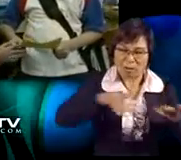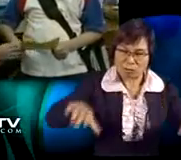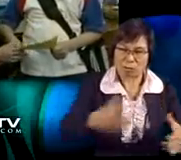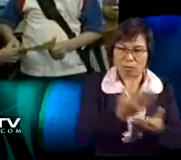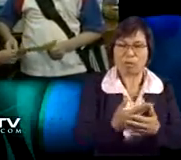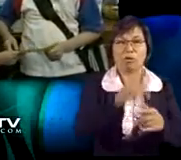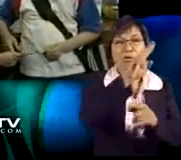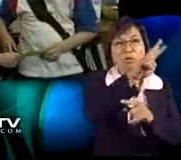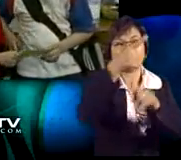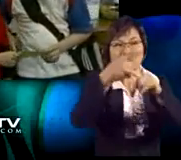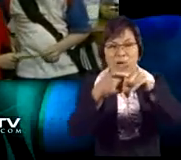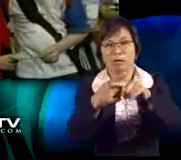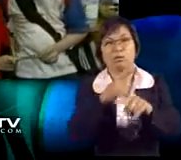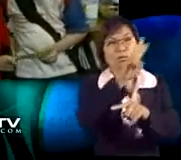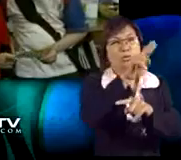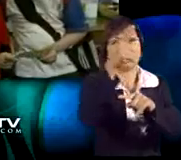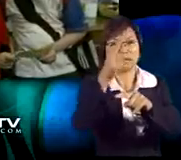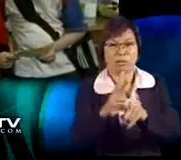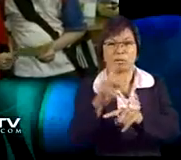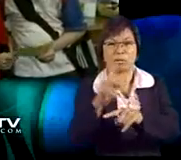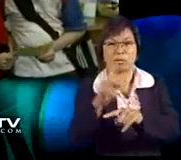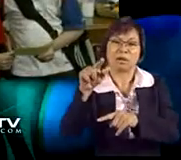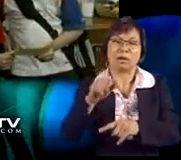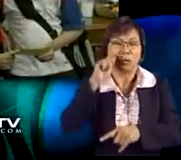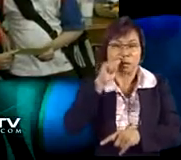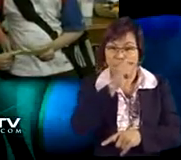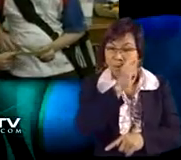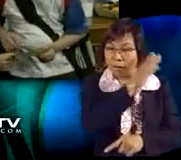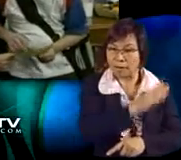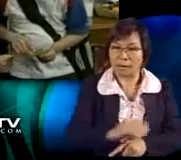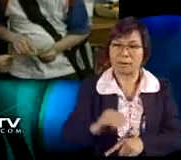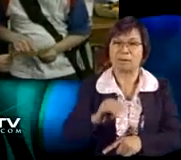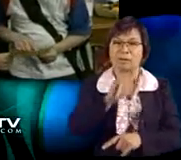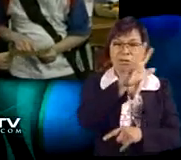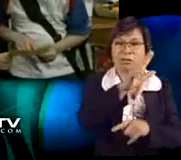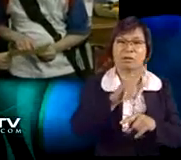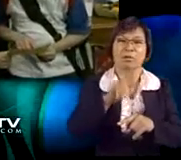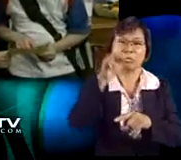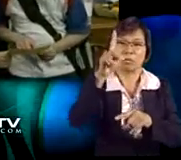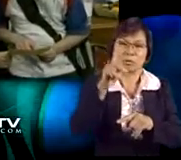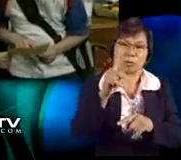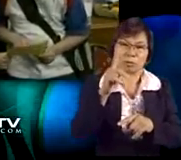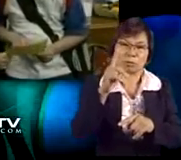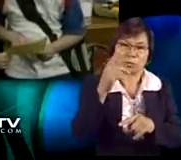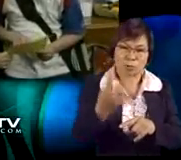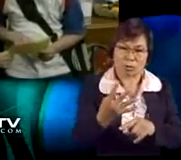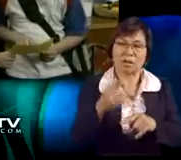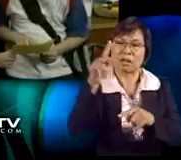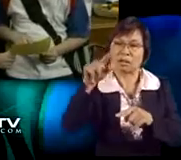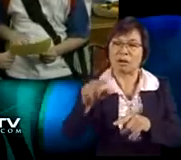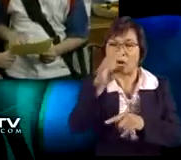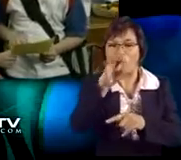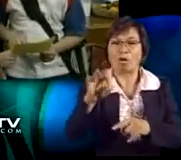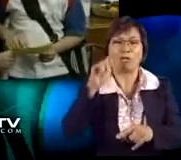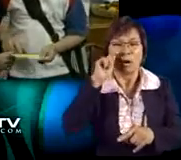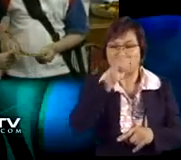Great. Now, let's see what I have to buy. Two and a half kilograms of garlic. You also have to buy three and one quarter